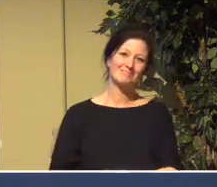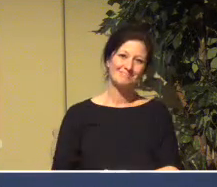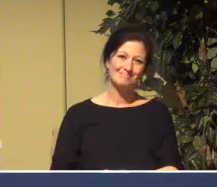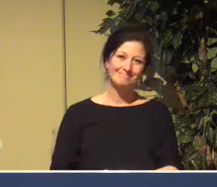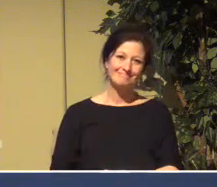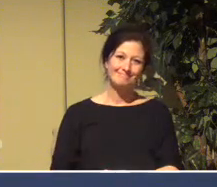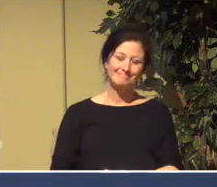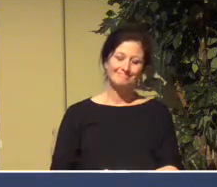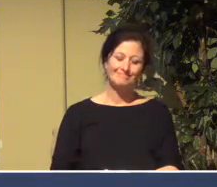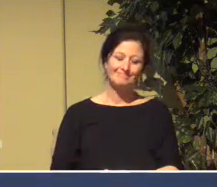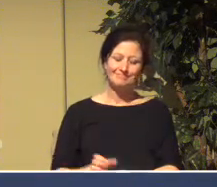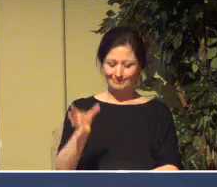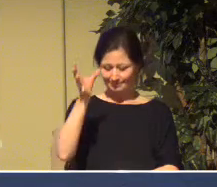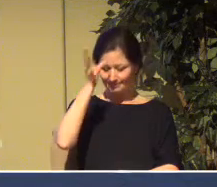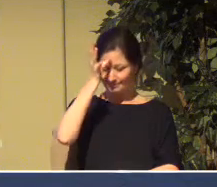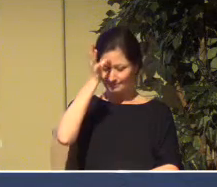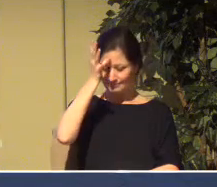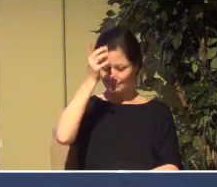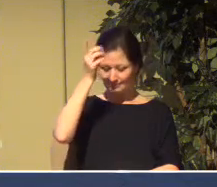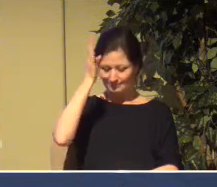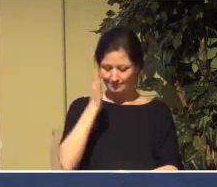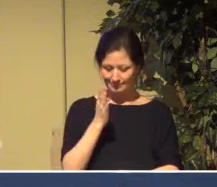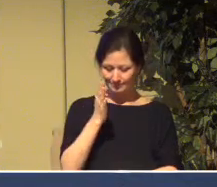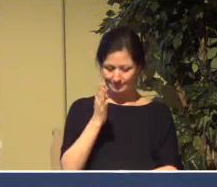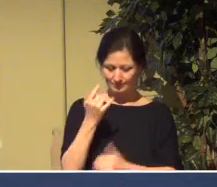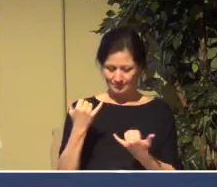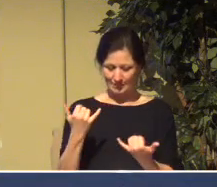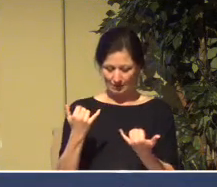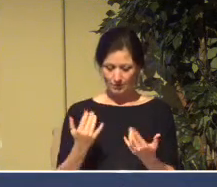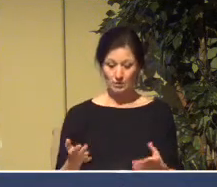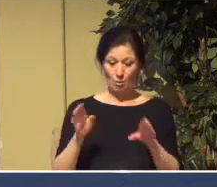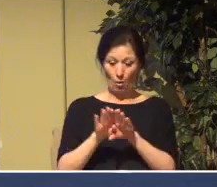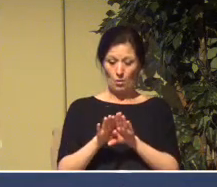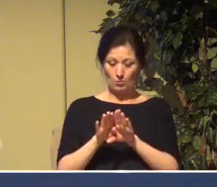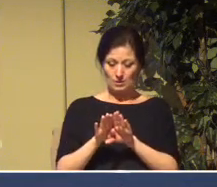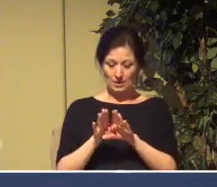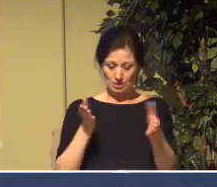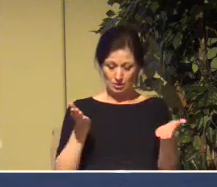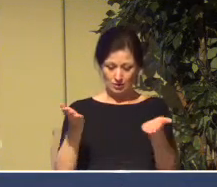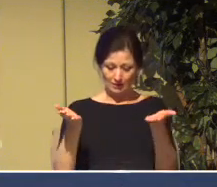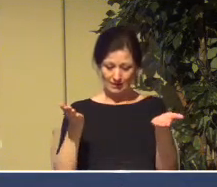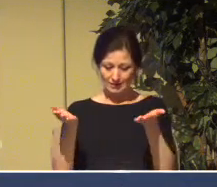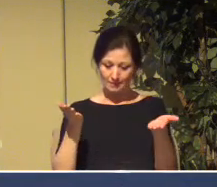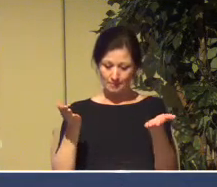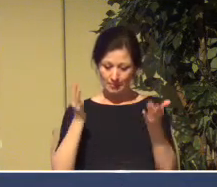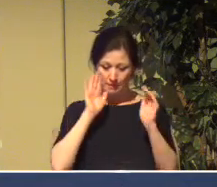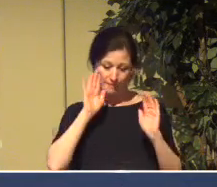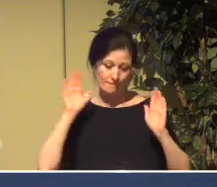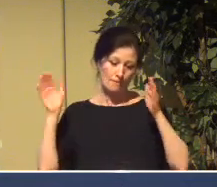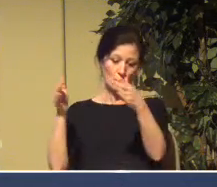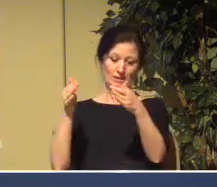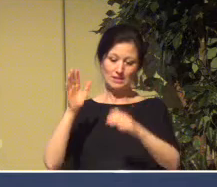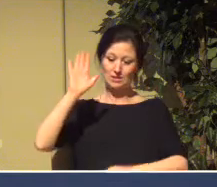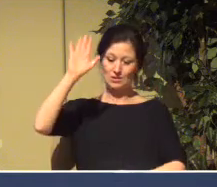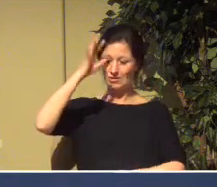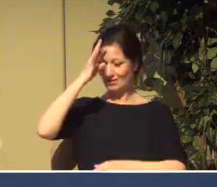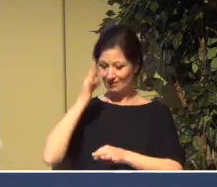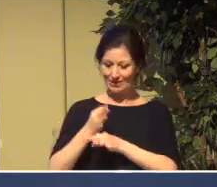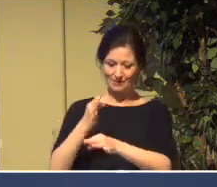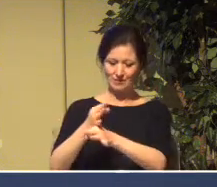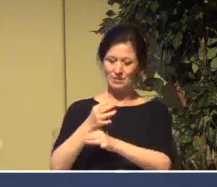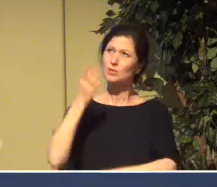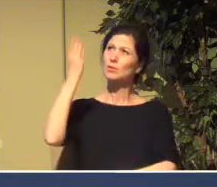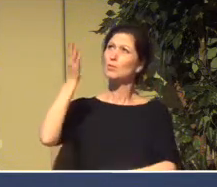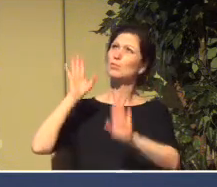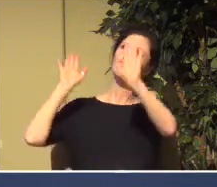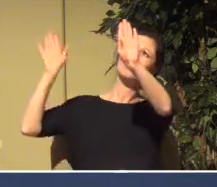God, as we close this portion off, we want to focus on your faithfulness. You're a great God and